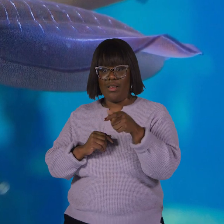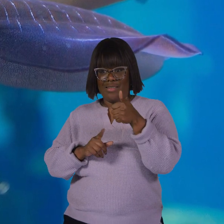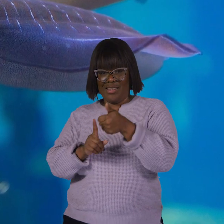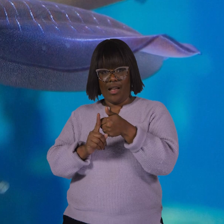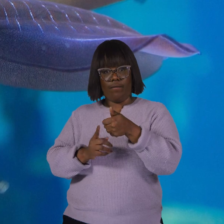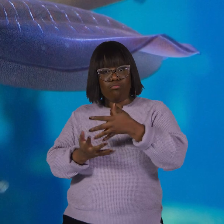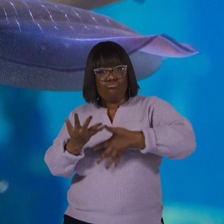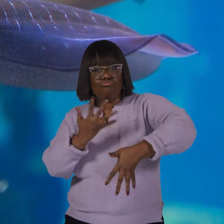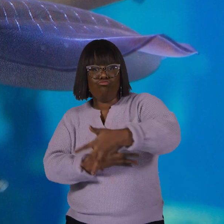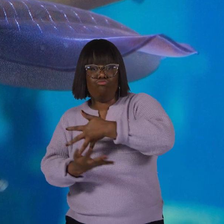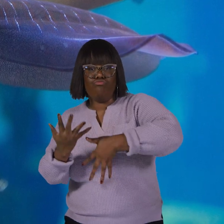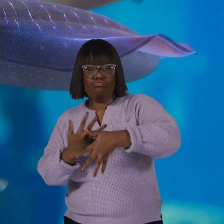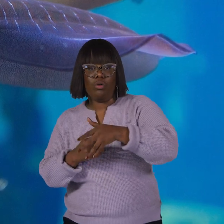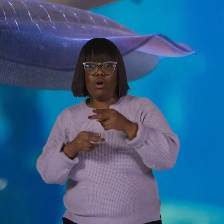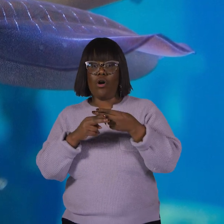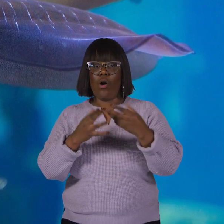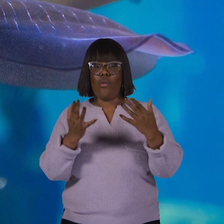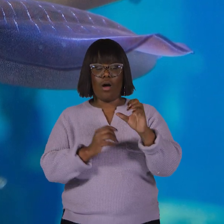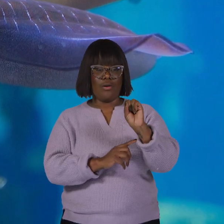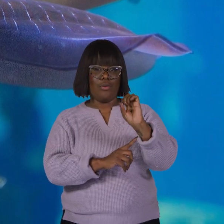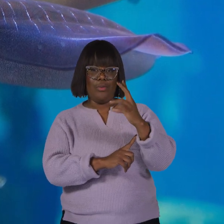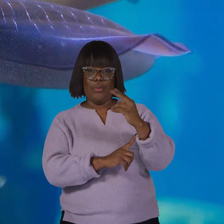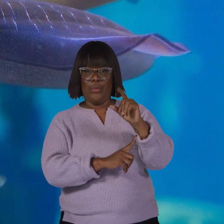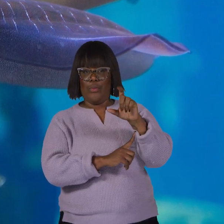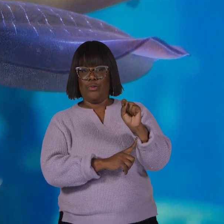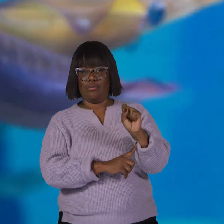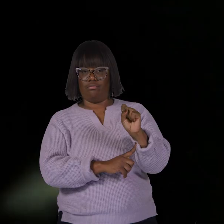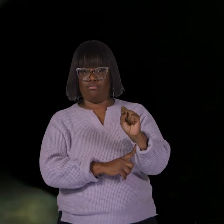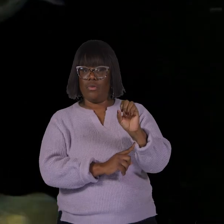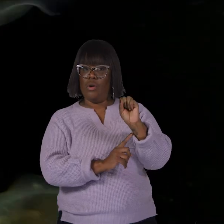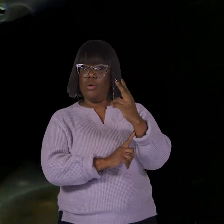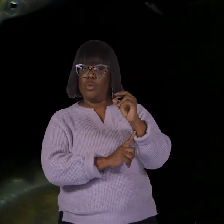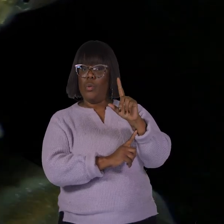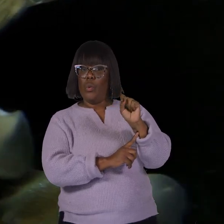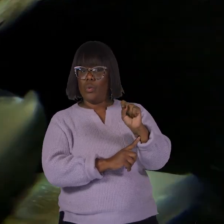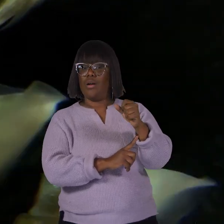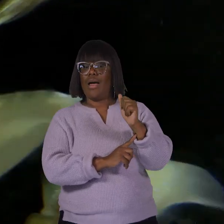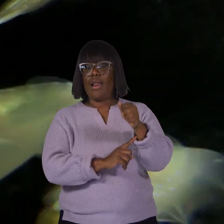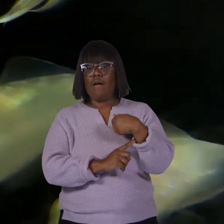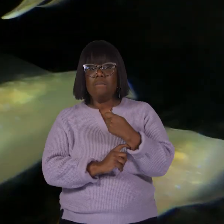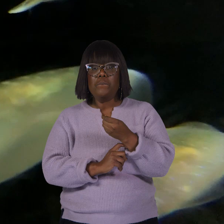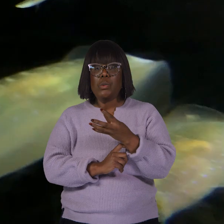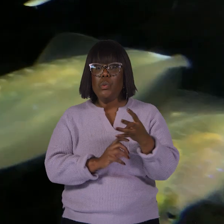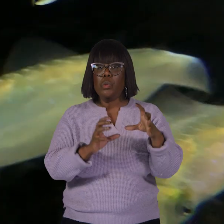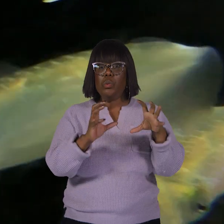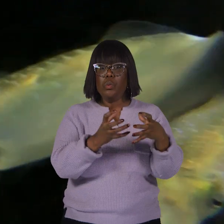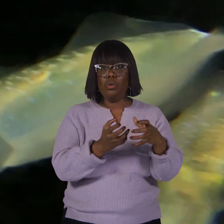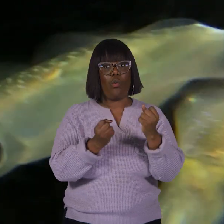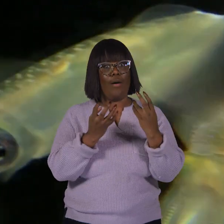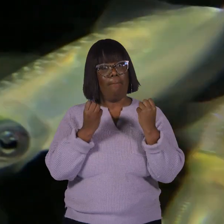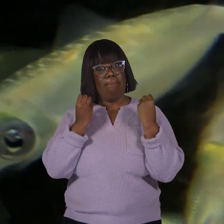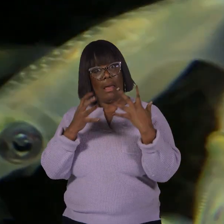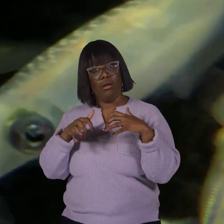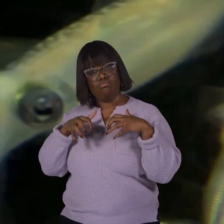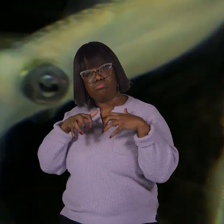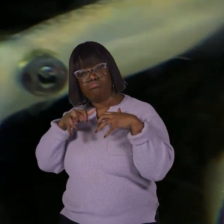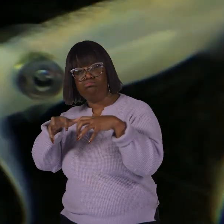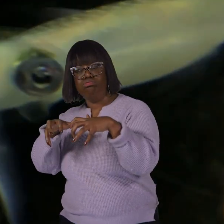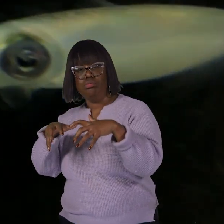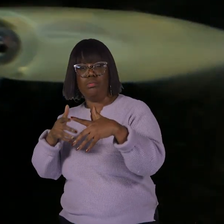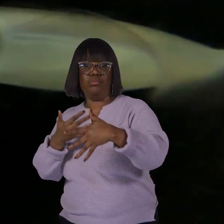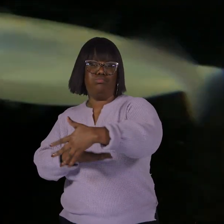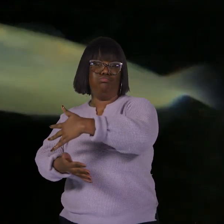squid are social animals that often live in groups called schools. Schools can have just a few squid or as many as